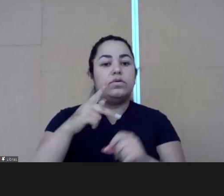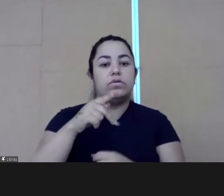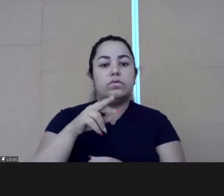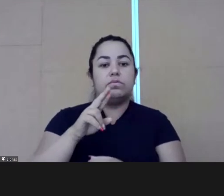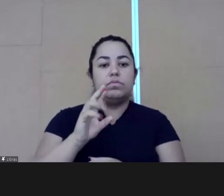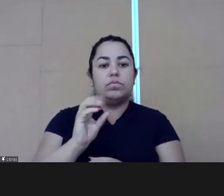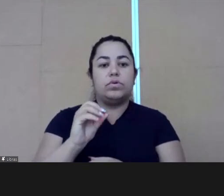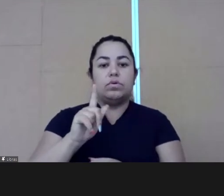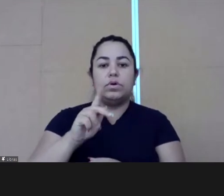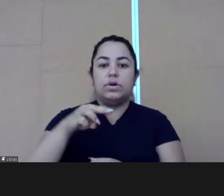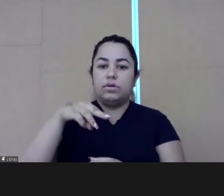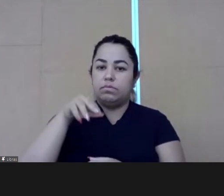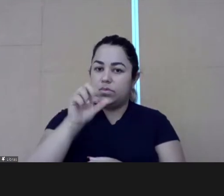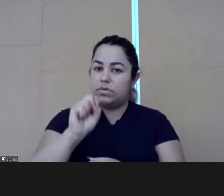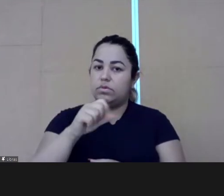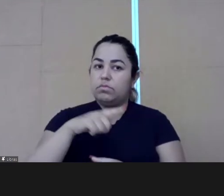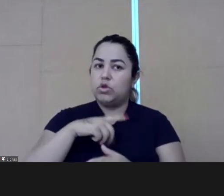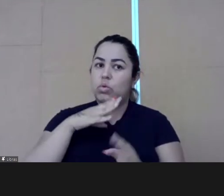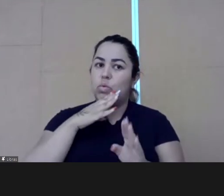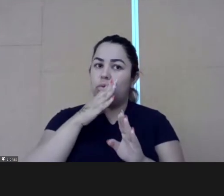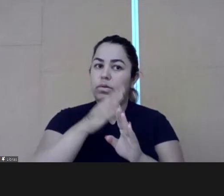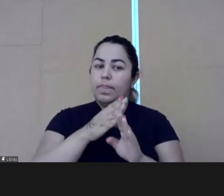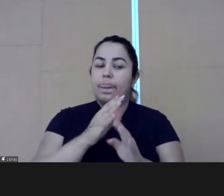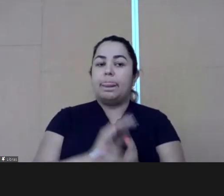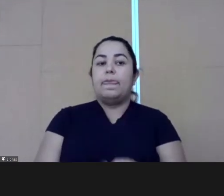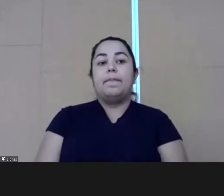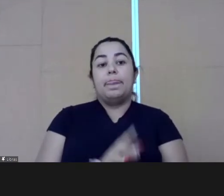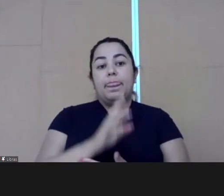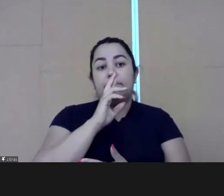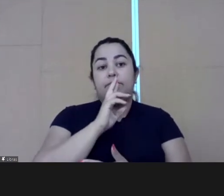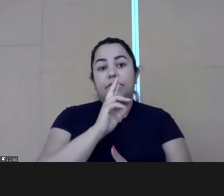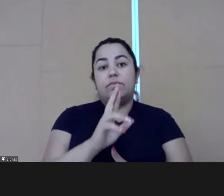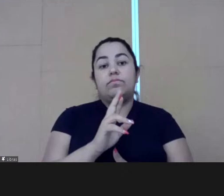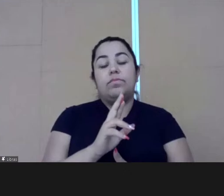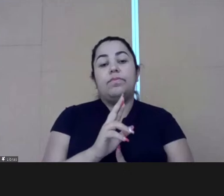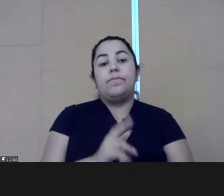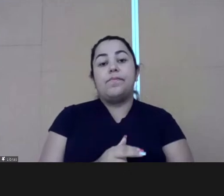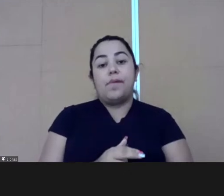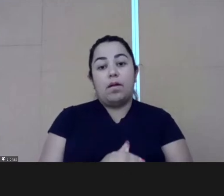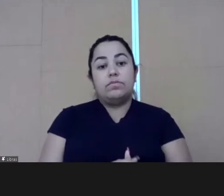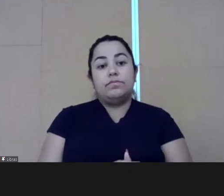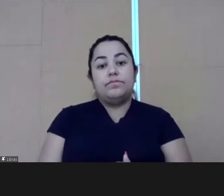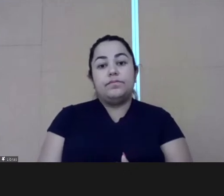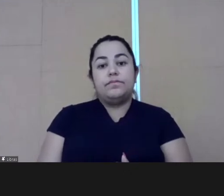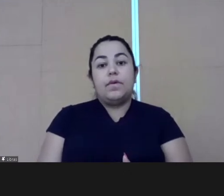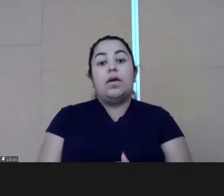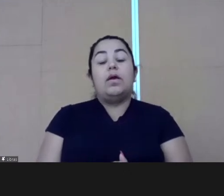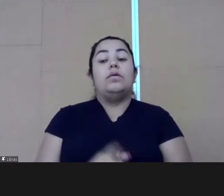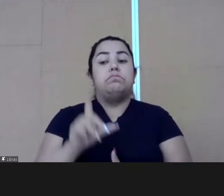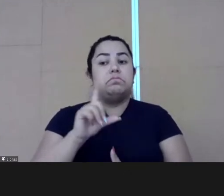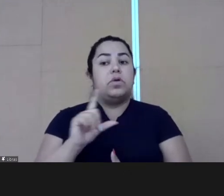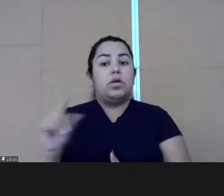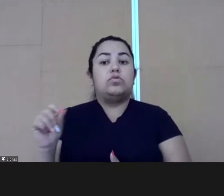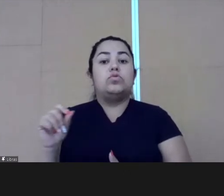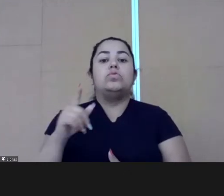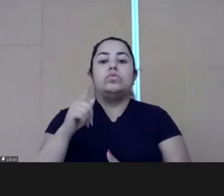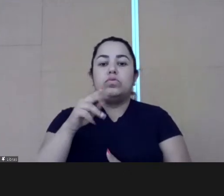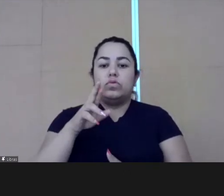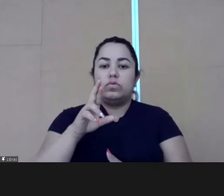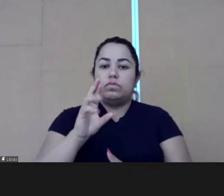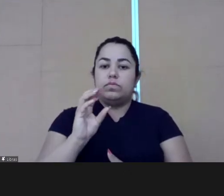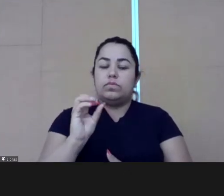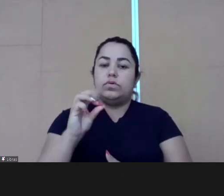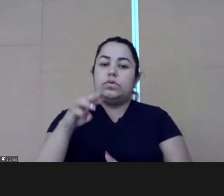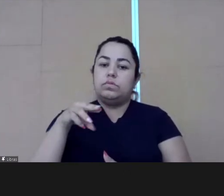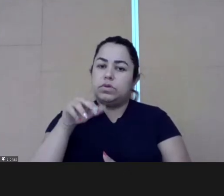the people that were in this program is that this is the main outcome for them. They